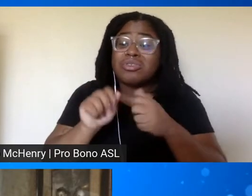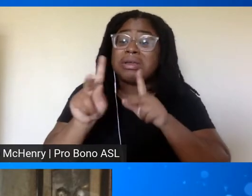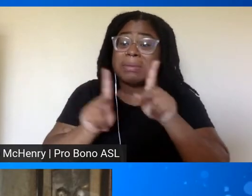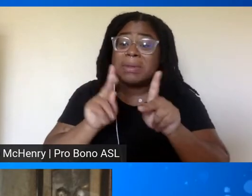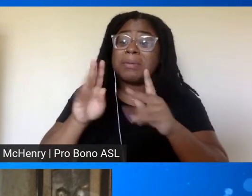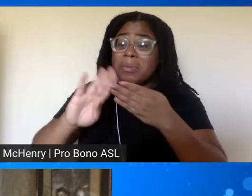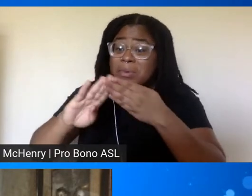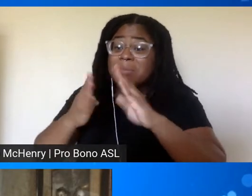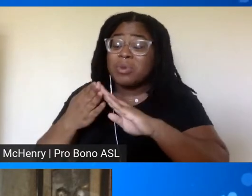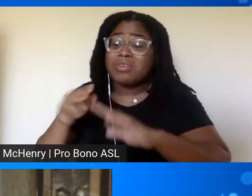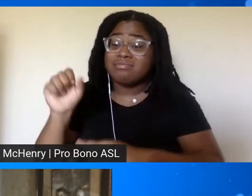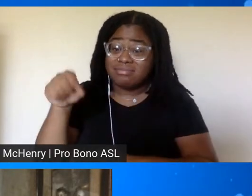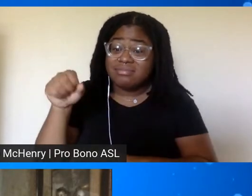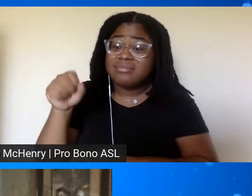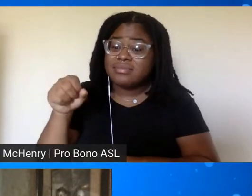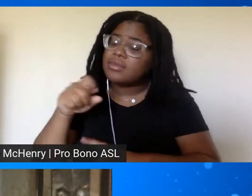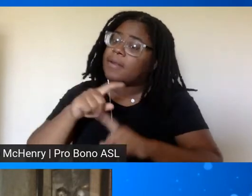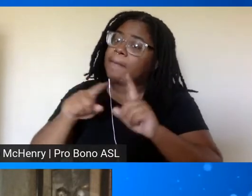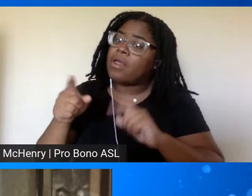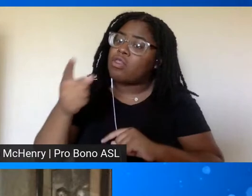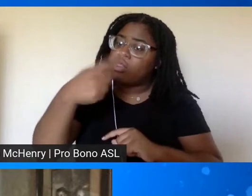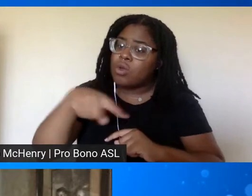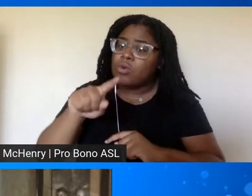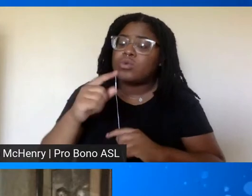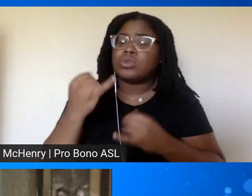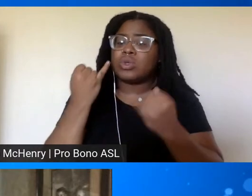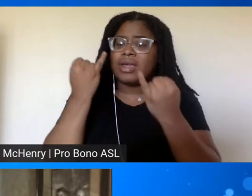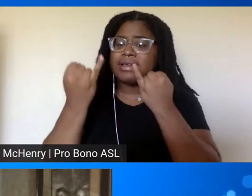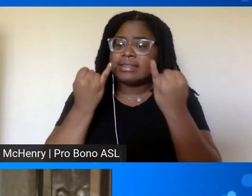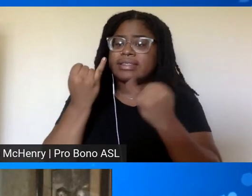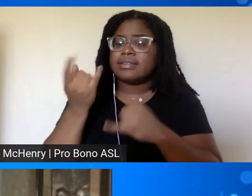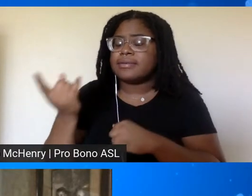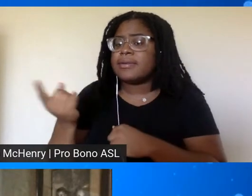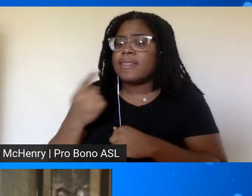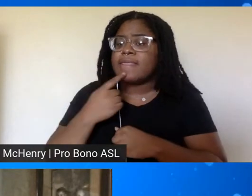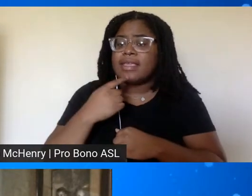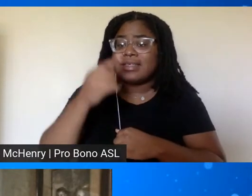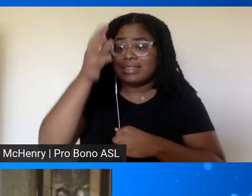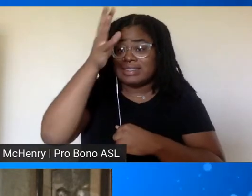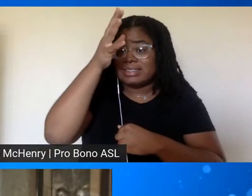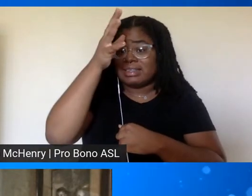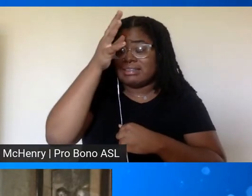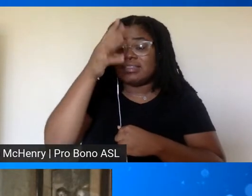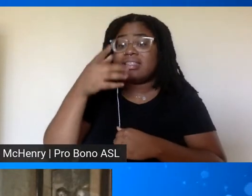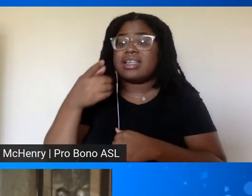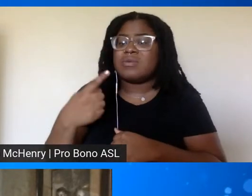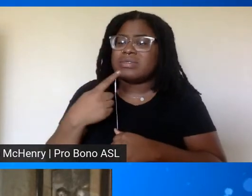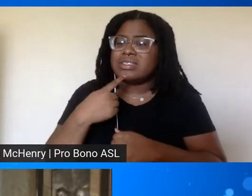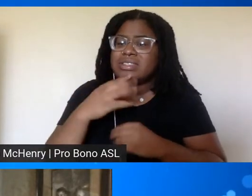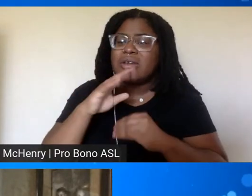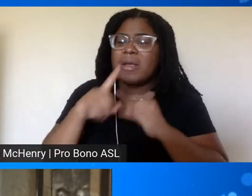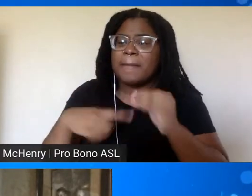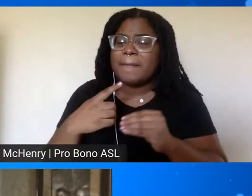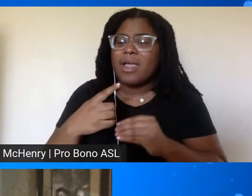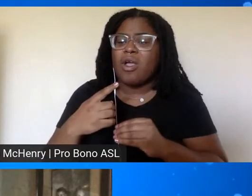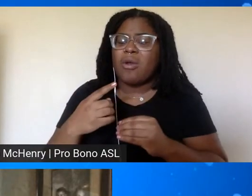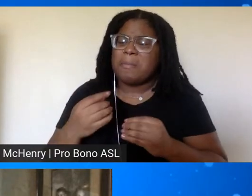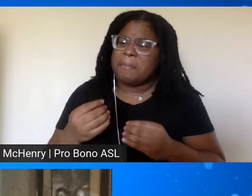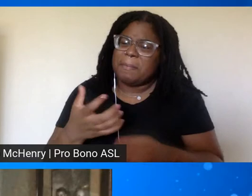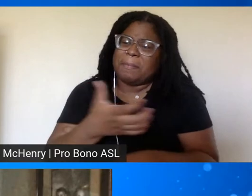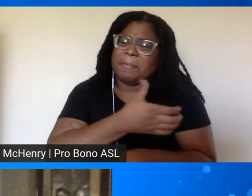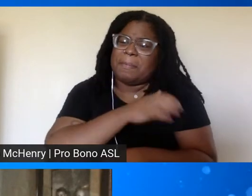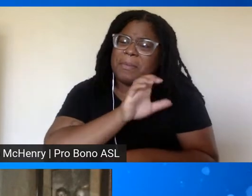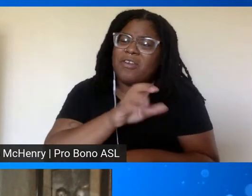communities uh but those ideas that's what he's talking about daddy was appealing to some very powerful ideas that synchronize